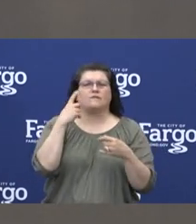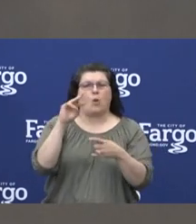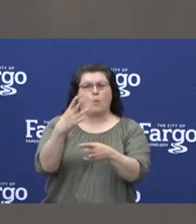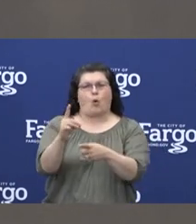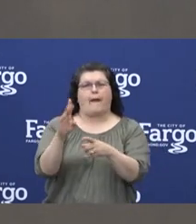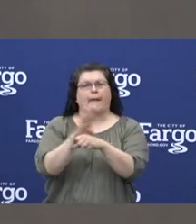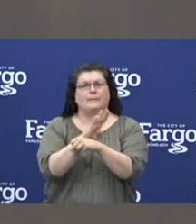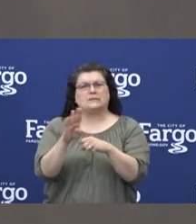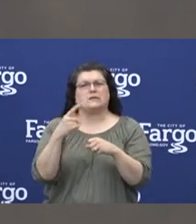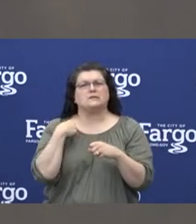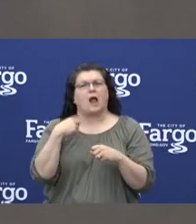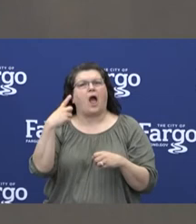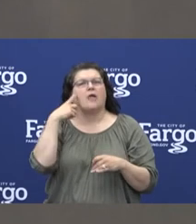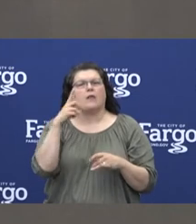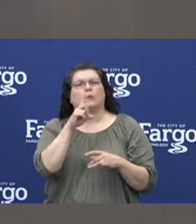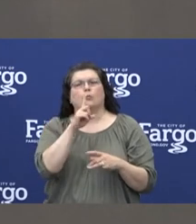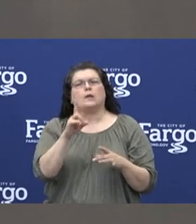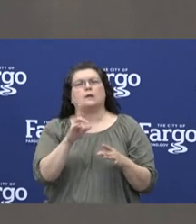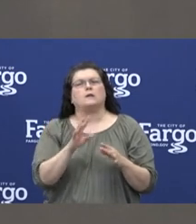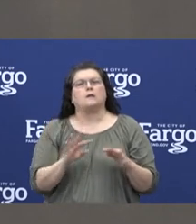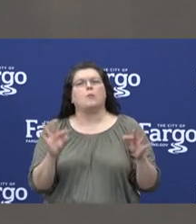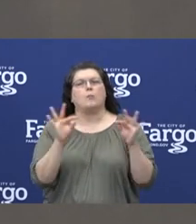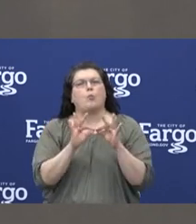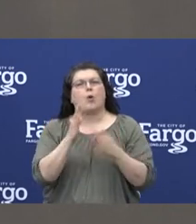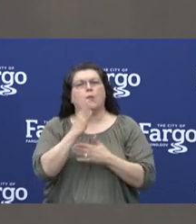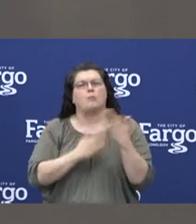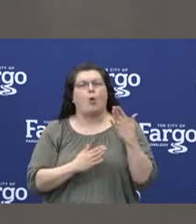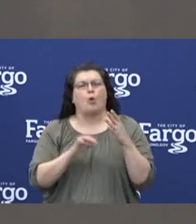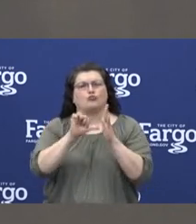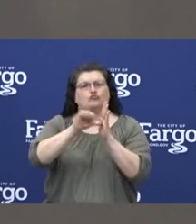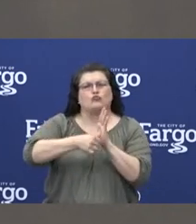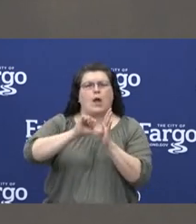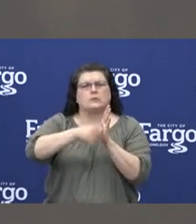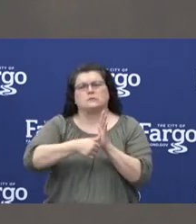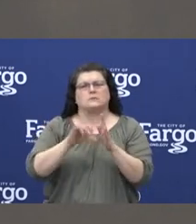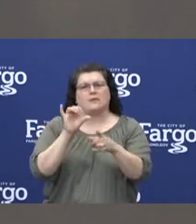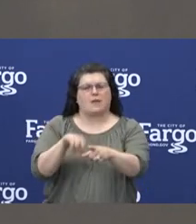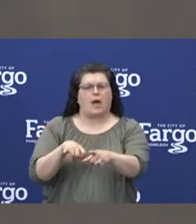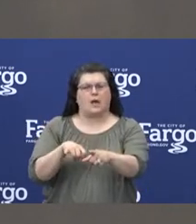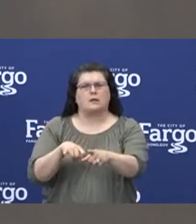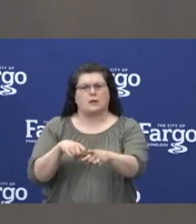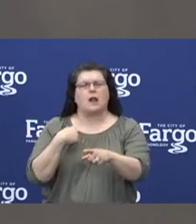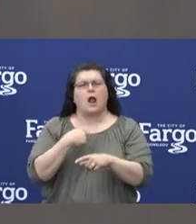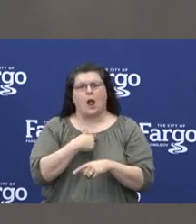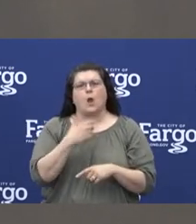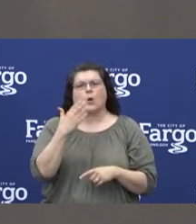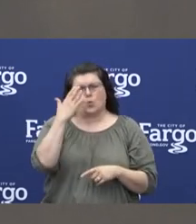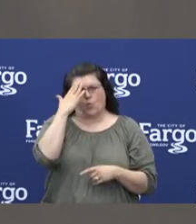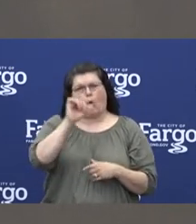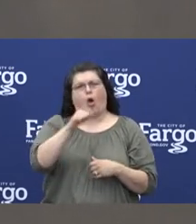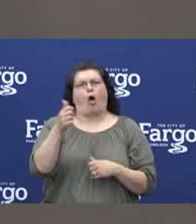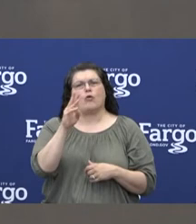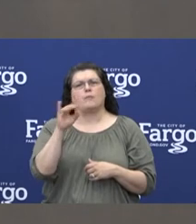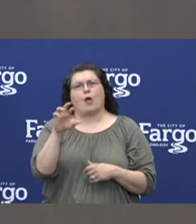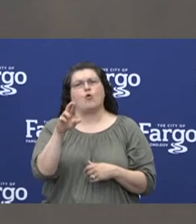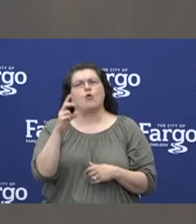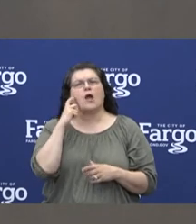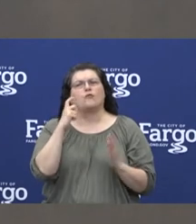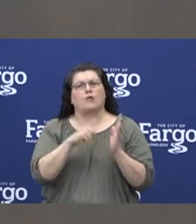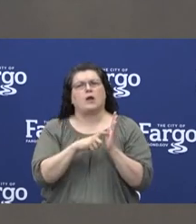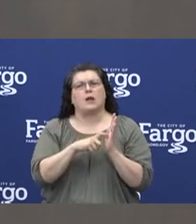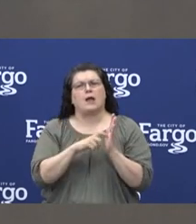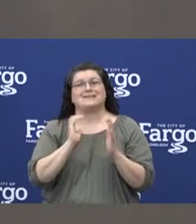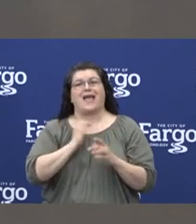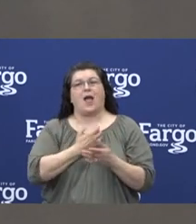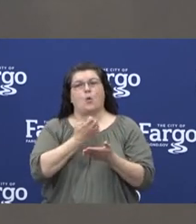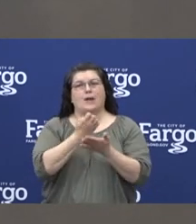business community. And I think that's a really important piece to stress is that I know our other mayors has made note of it as well as our